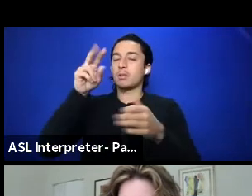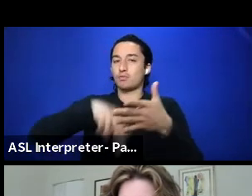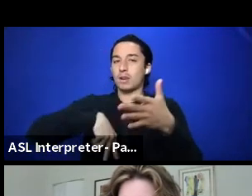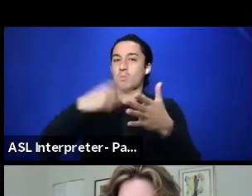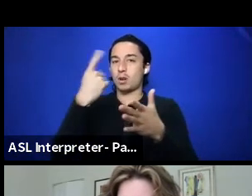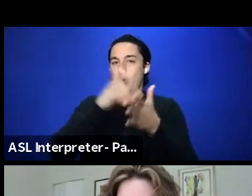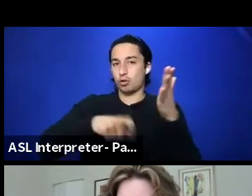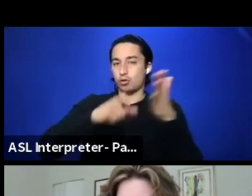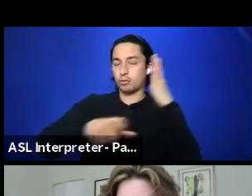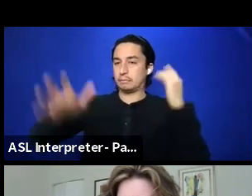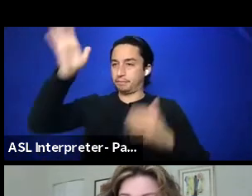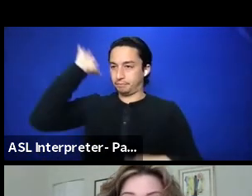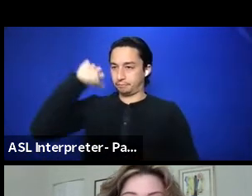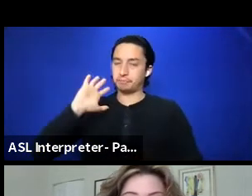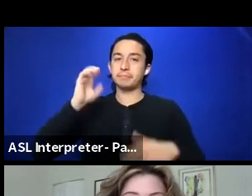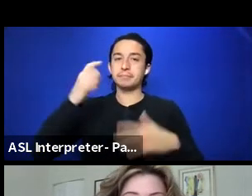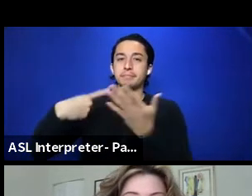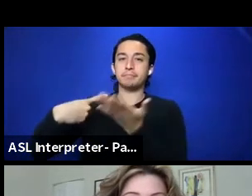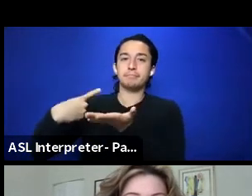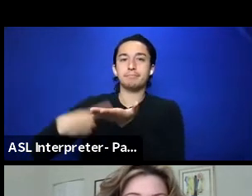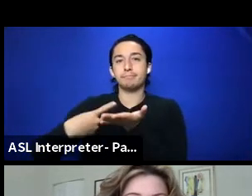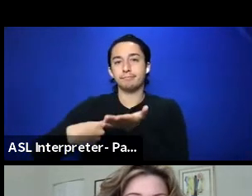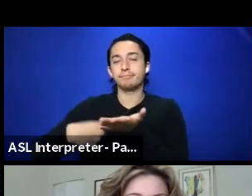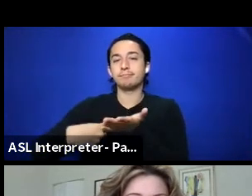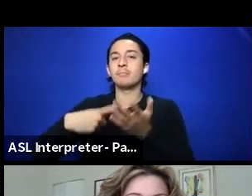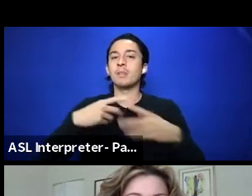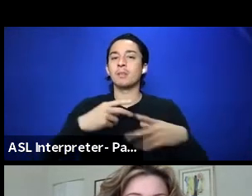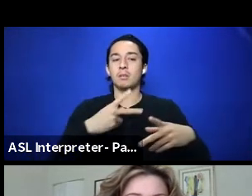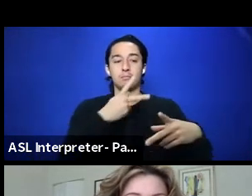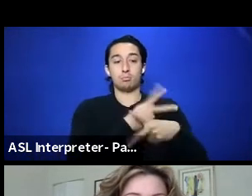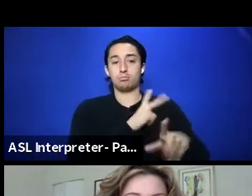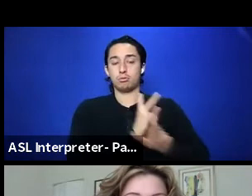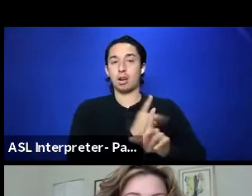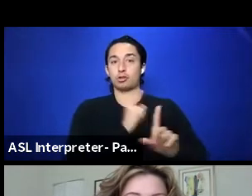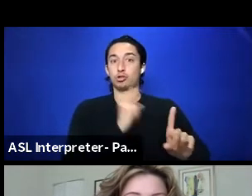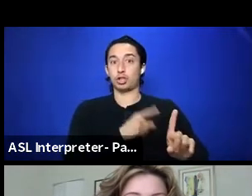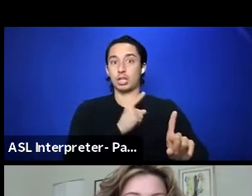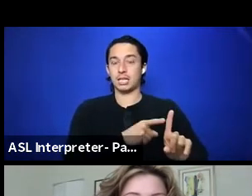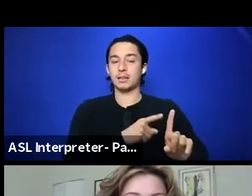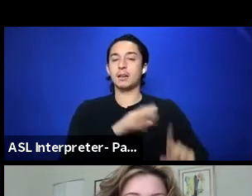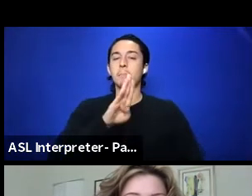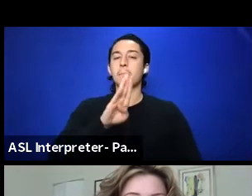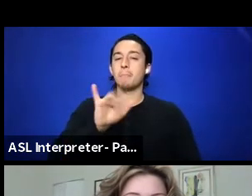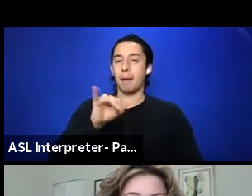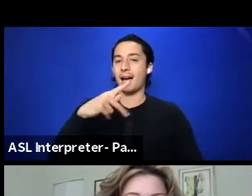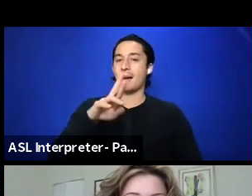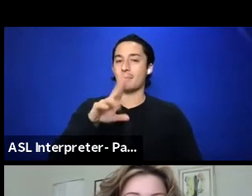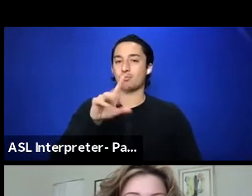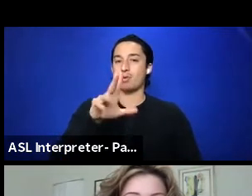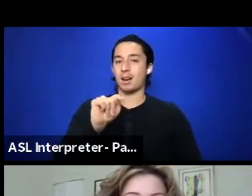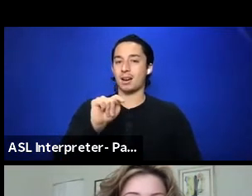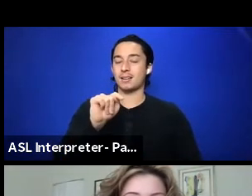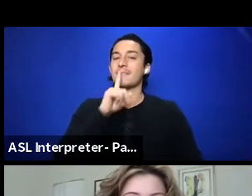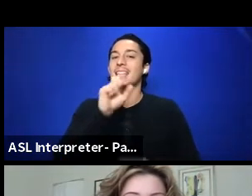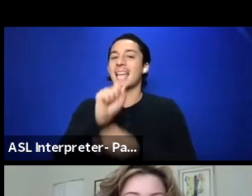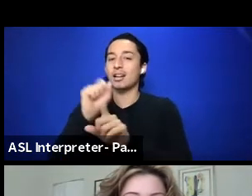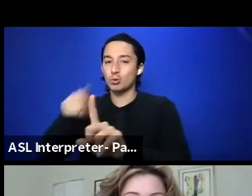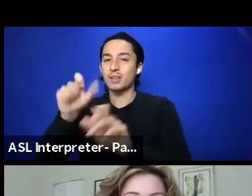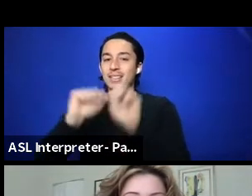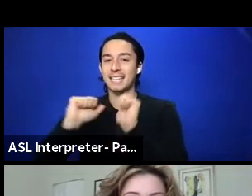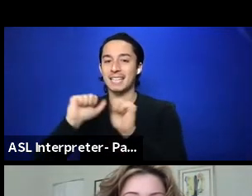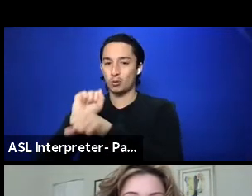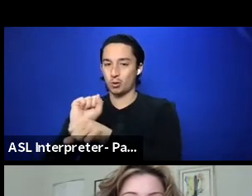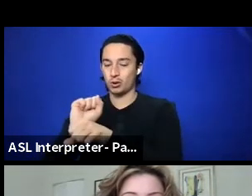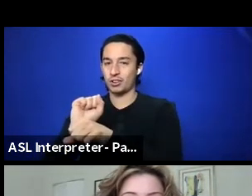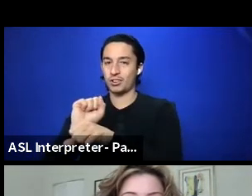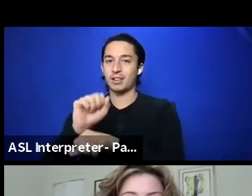argued that the production is actually byproduct of the actual theater work, and that if, and the